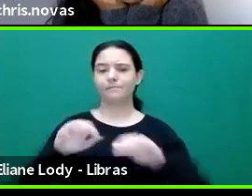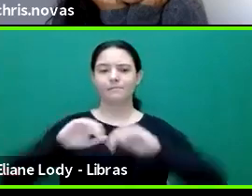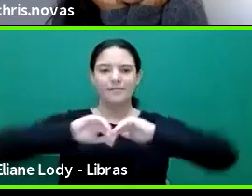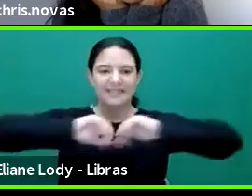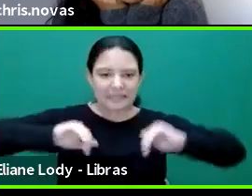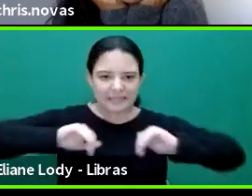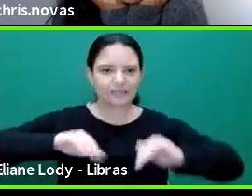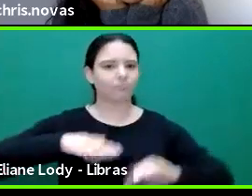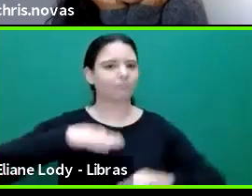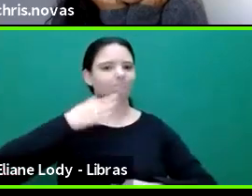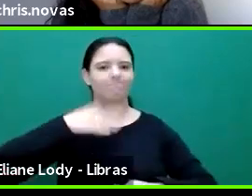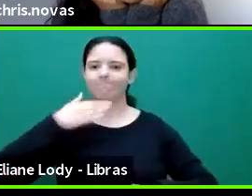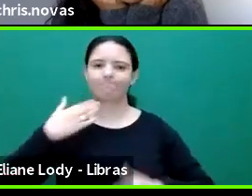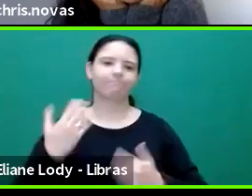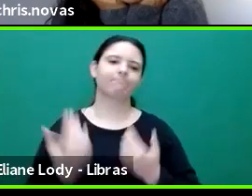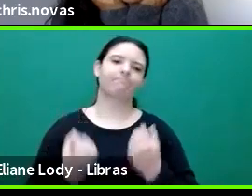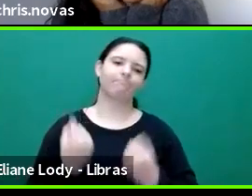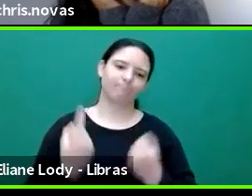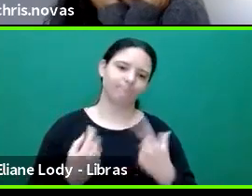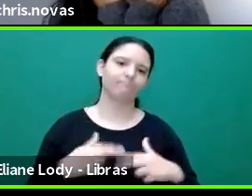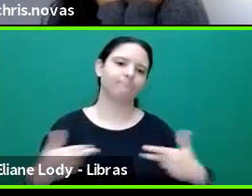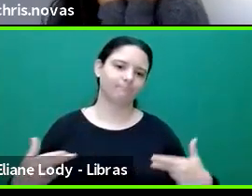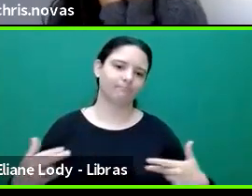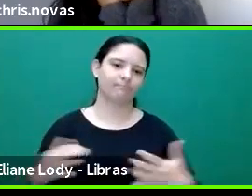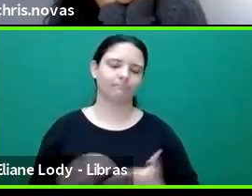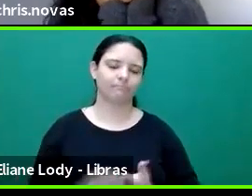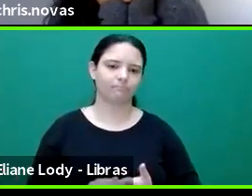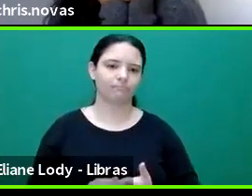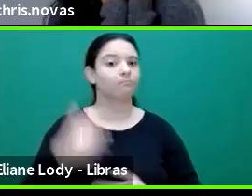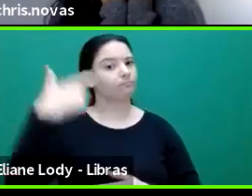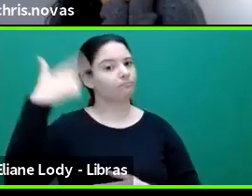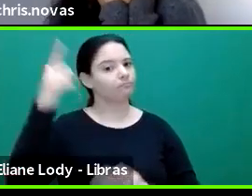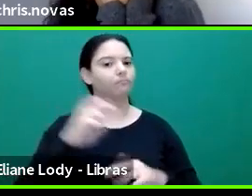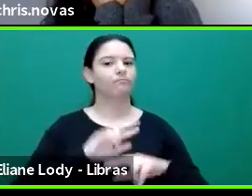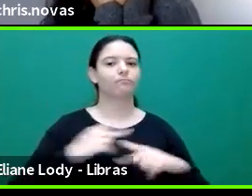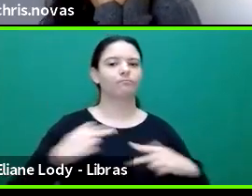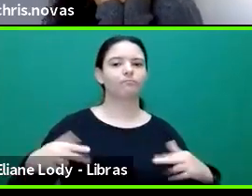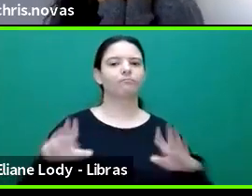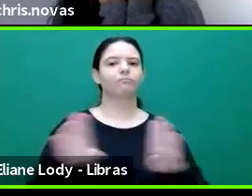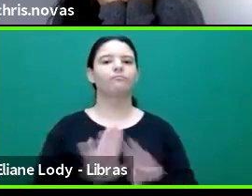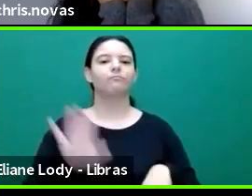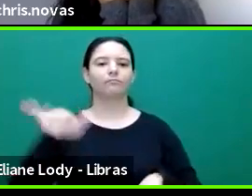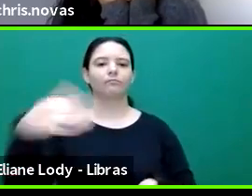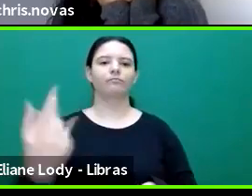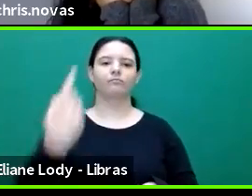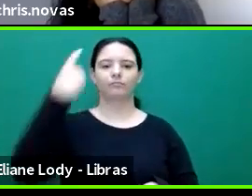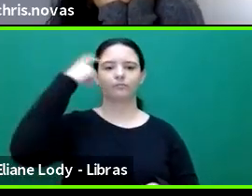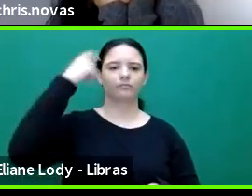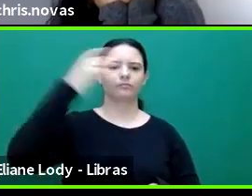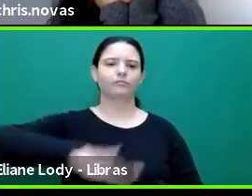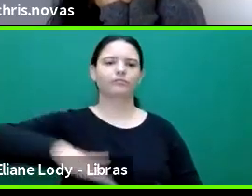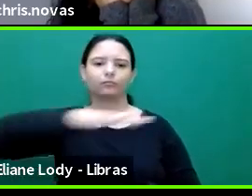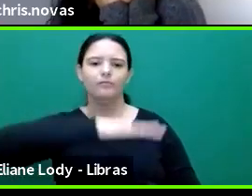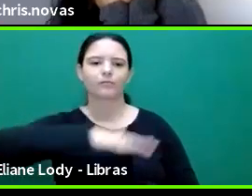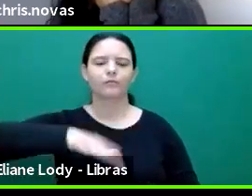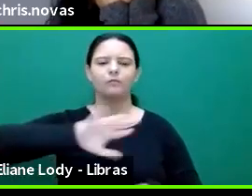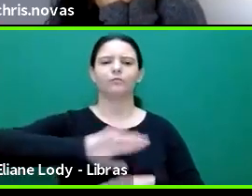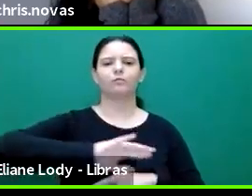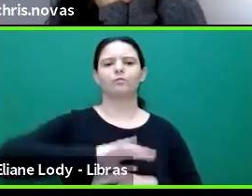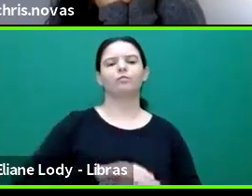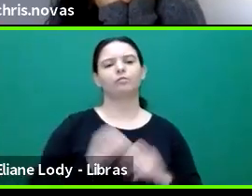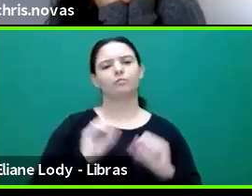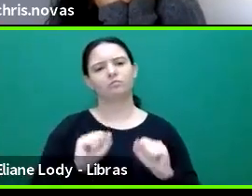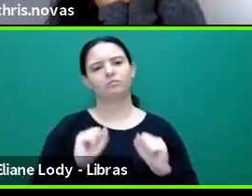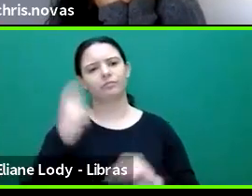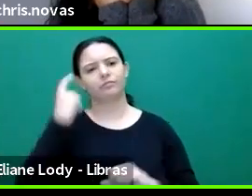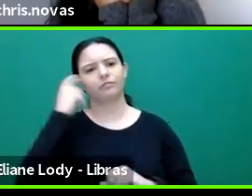generalizable, if we think that's more like the central tendencies or what we can expect from populations or groups or particular,